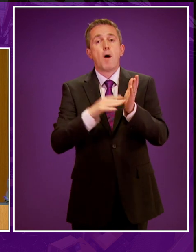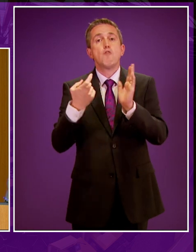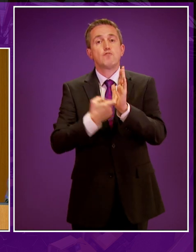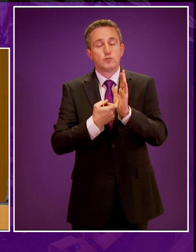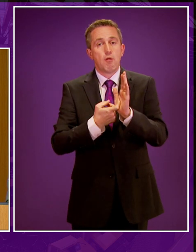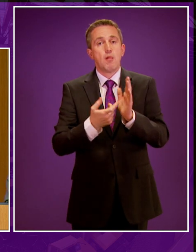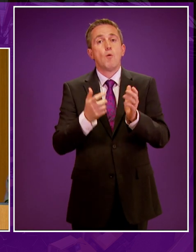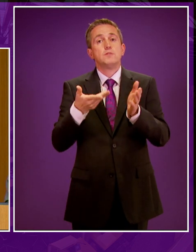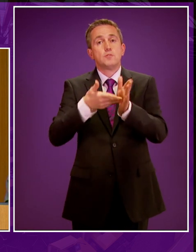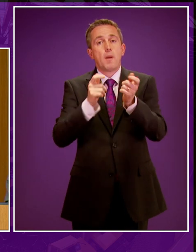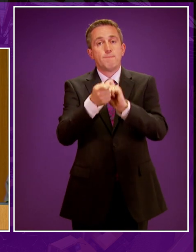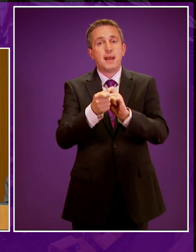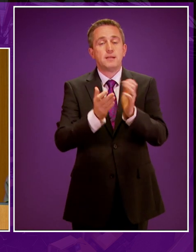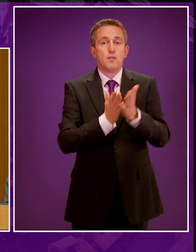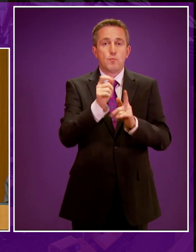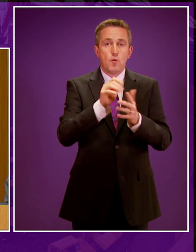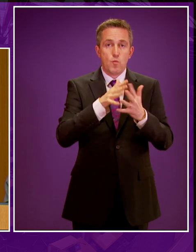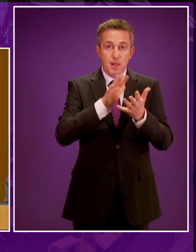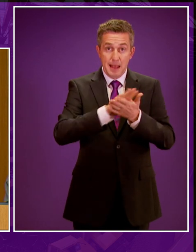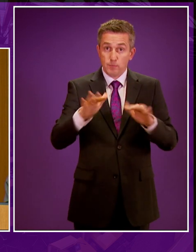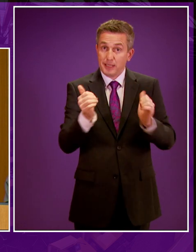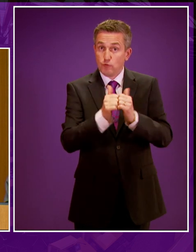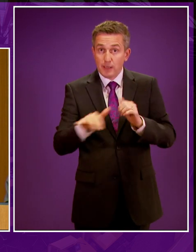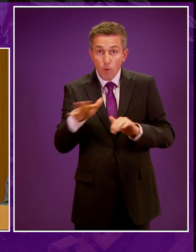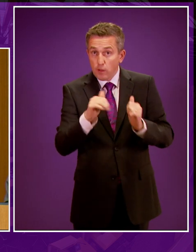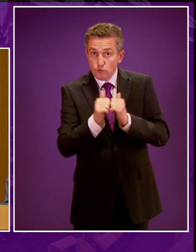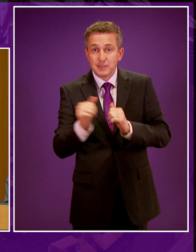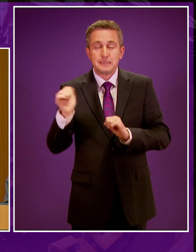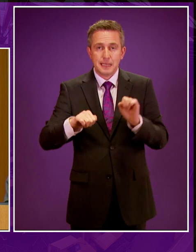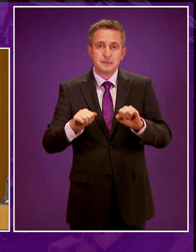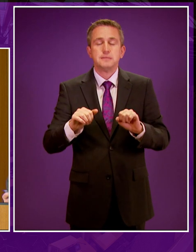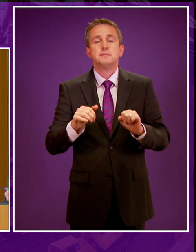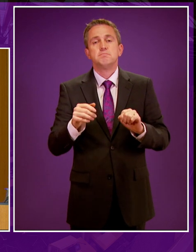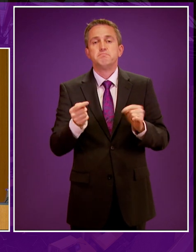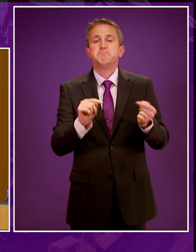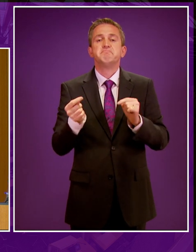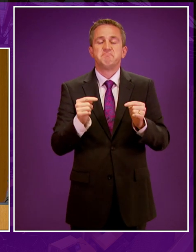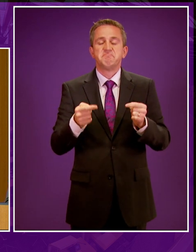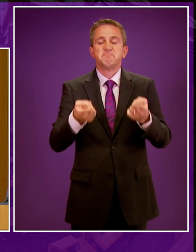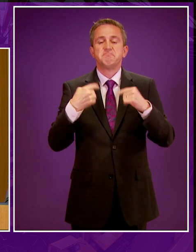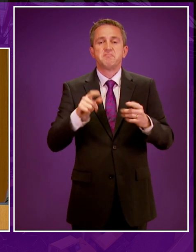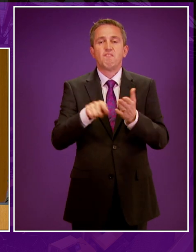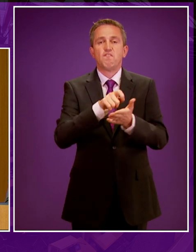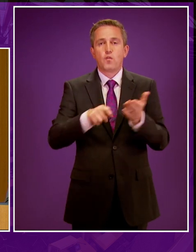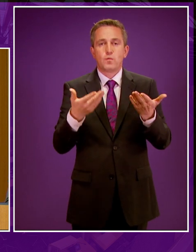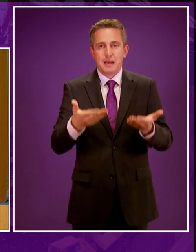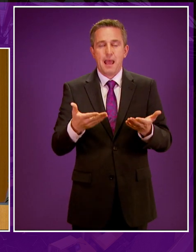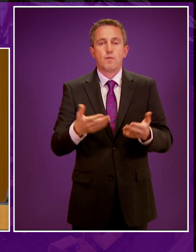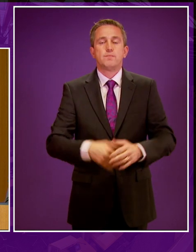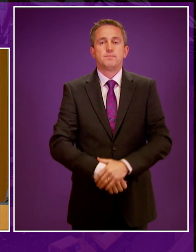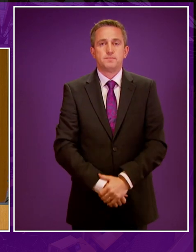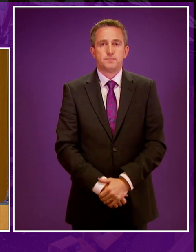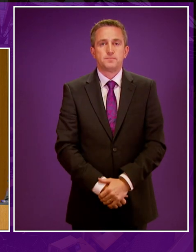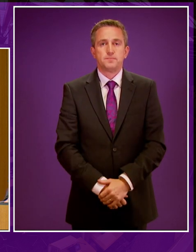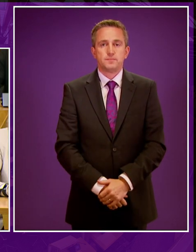which seeks to amend the motion in the name of Paul Wheelhouse be agreed. Are we all agreed? Yes. If we are not agreed, we will move to our vote. Members may cast their